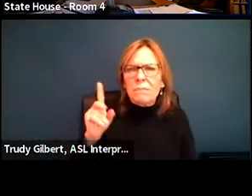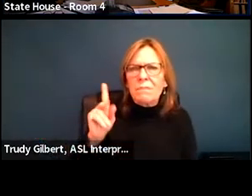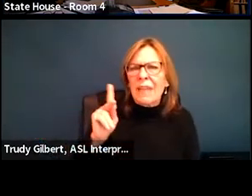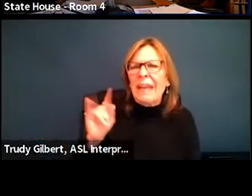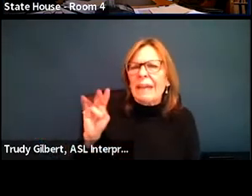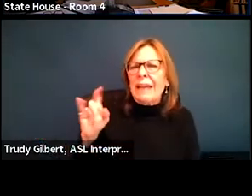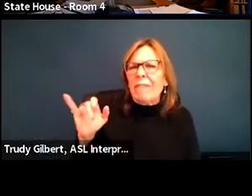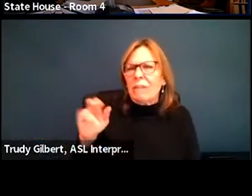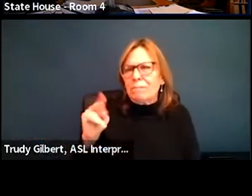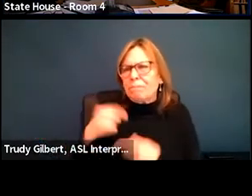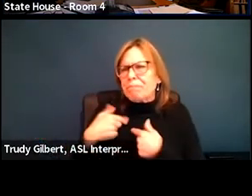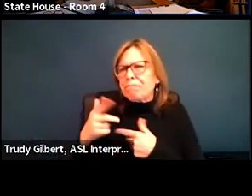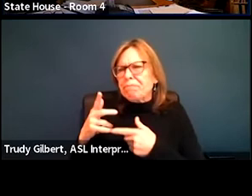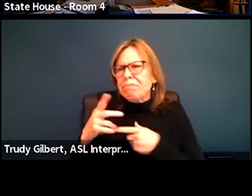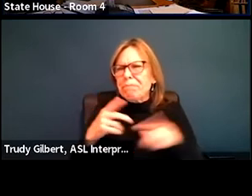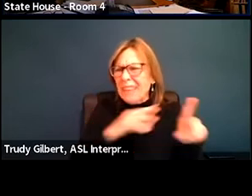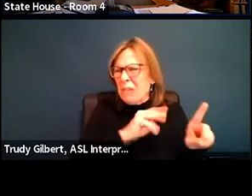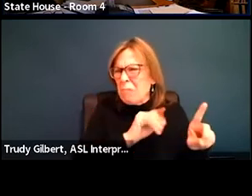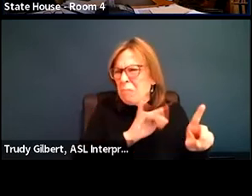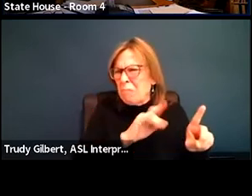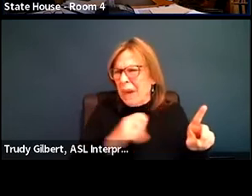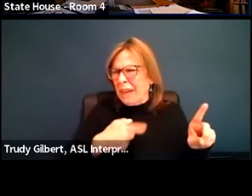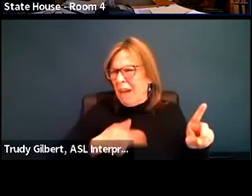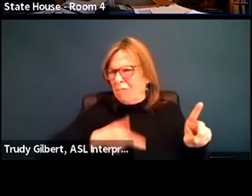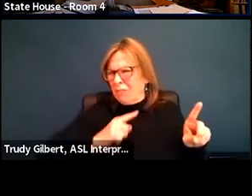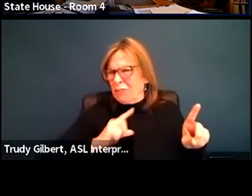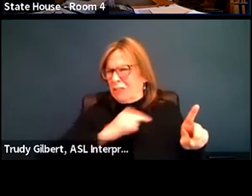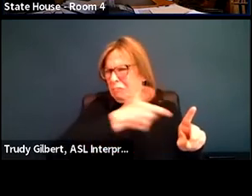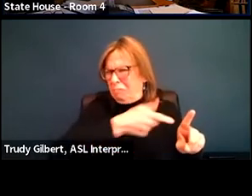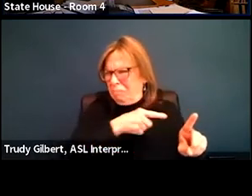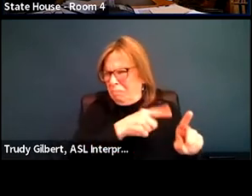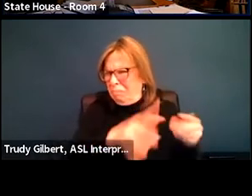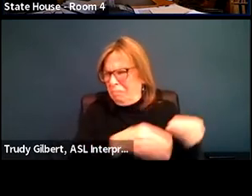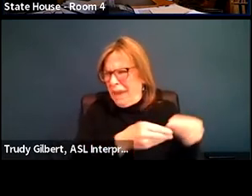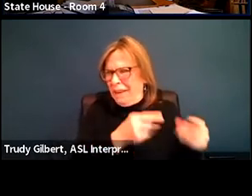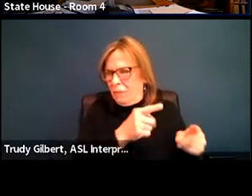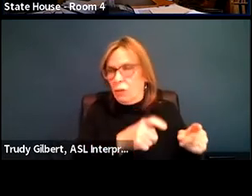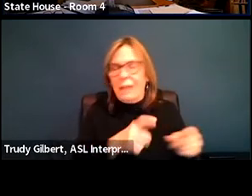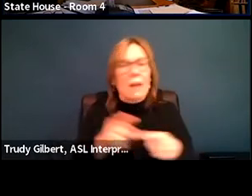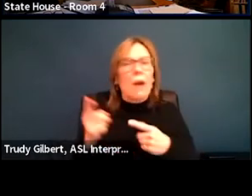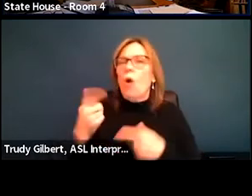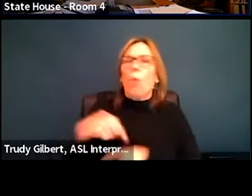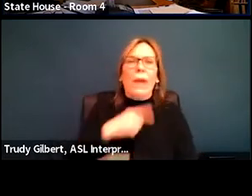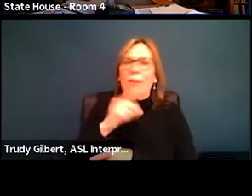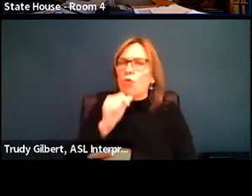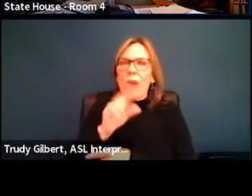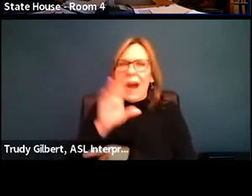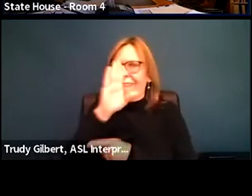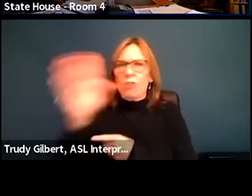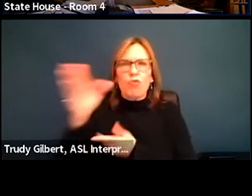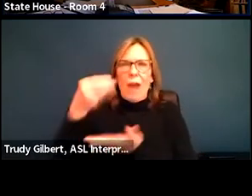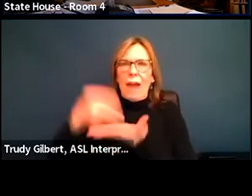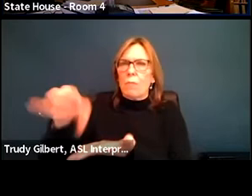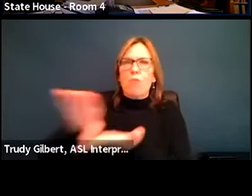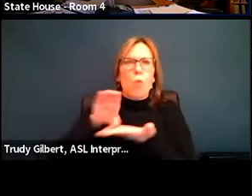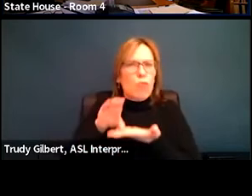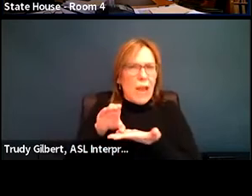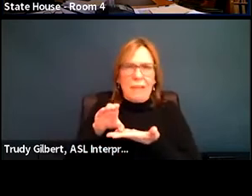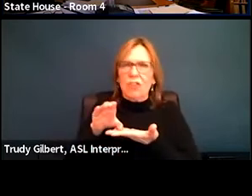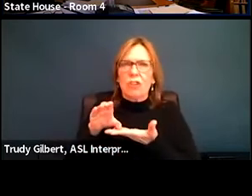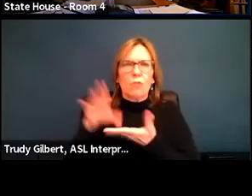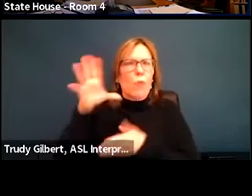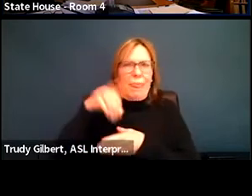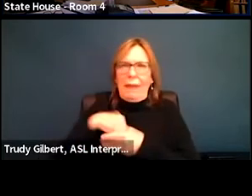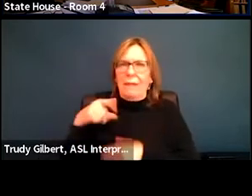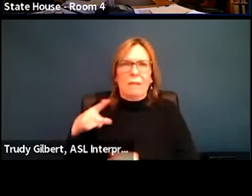to start and you can backfill if necessary. Um, so Senator Colomore, uh, we don't have a direct appropriation within the legislature, uh, that I'm aware of